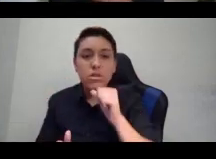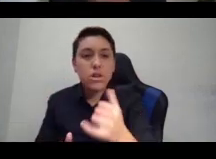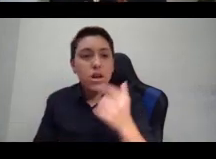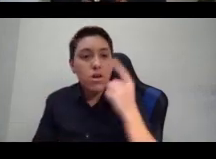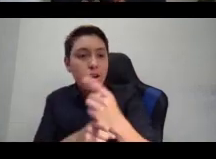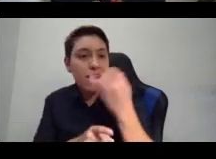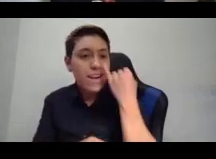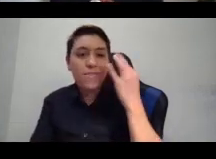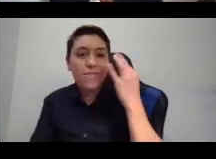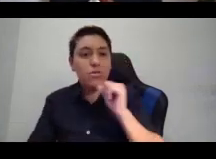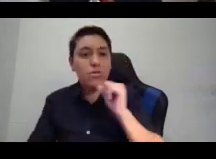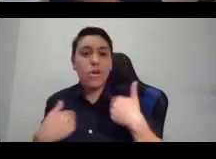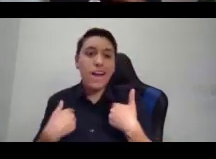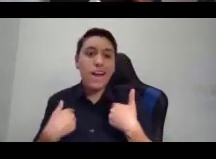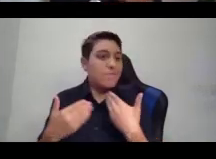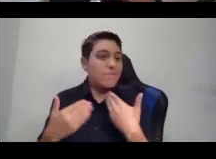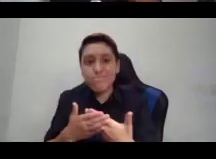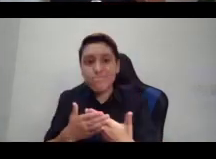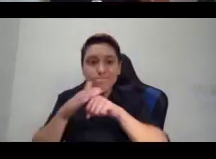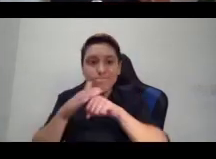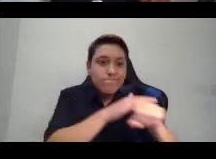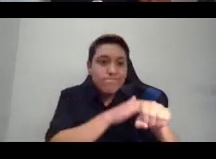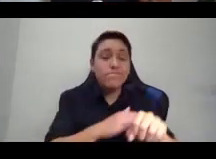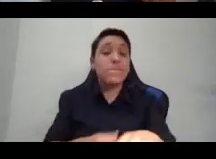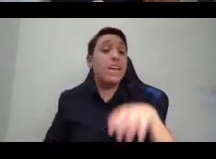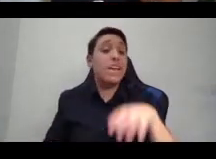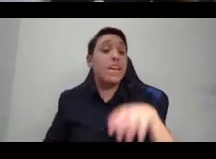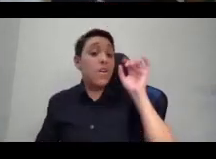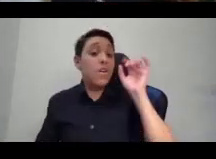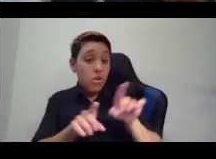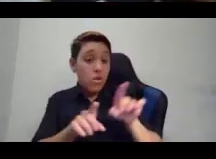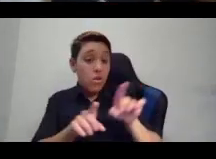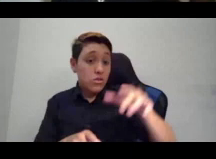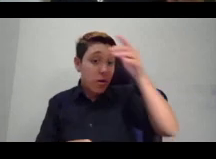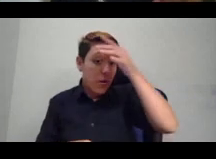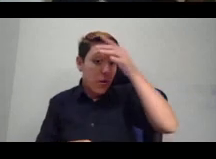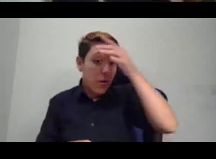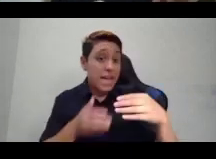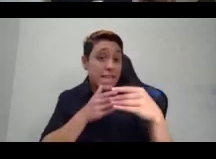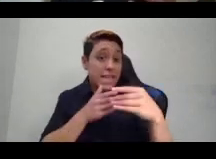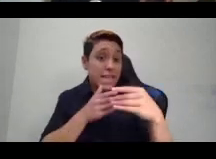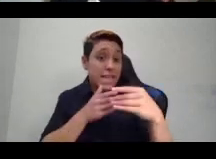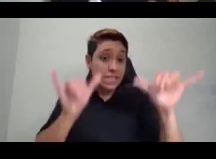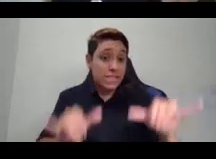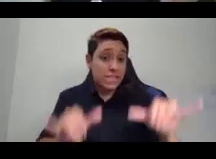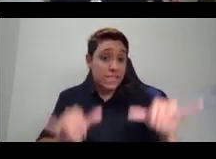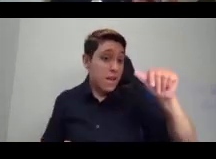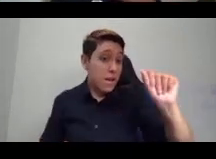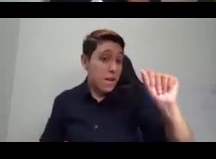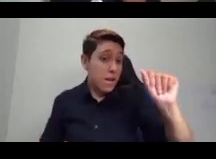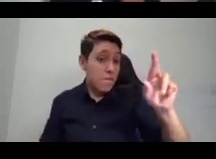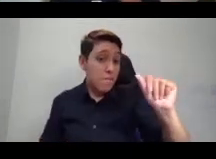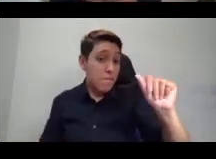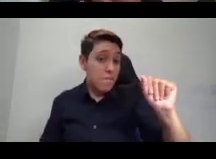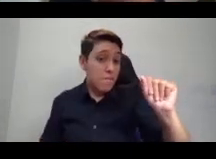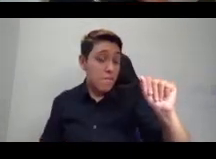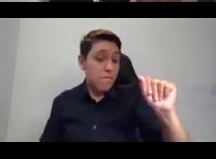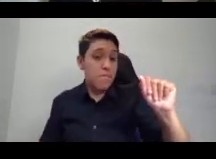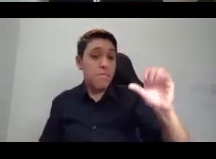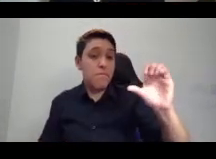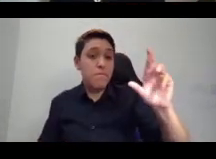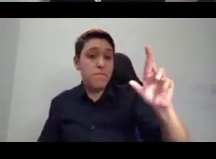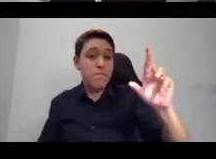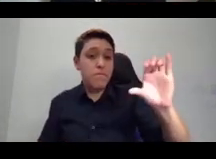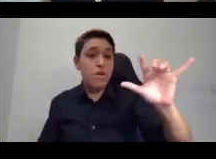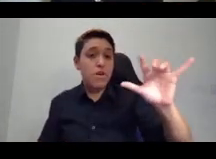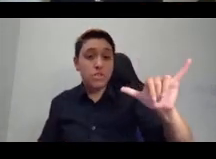And patriarchy is what says that what we are supposed to be able to do is reproduce sexually and